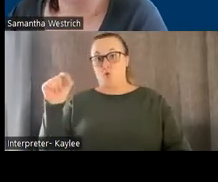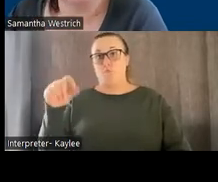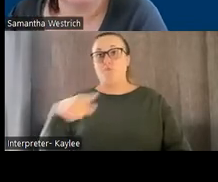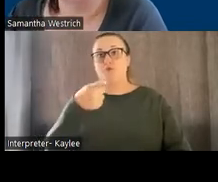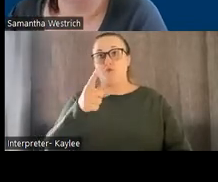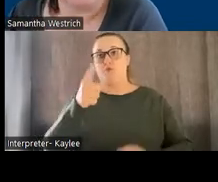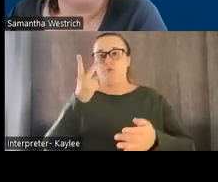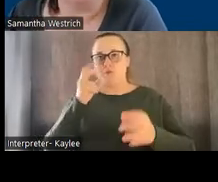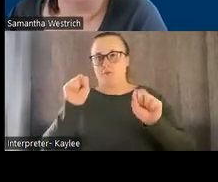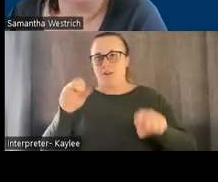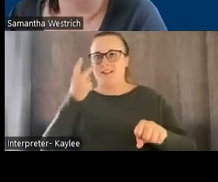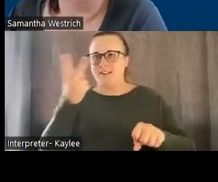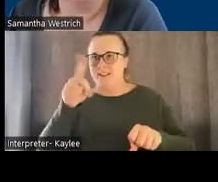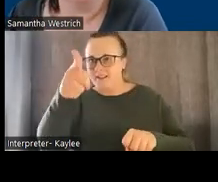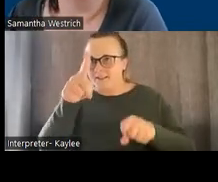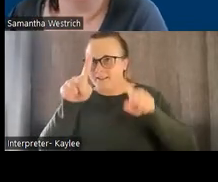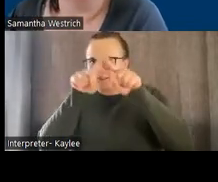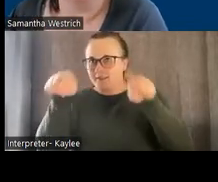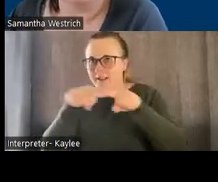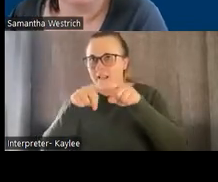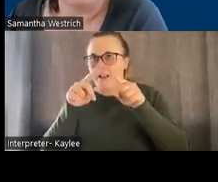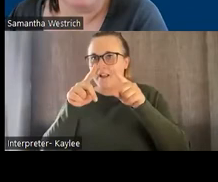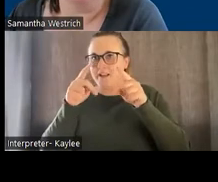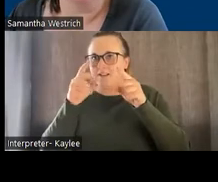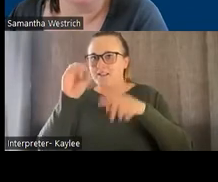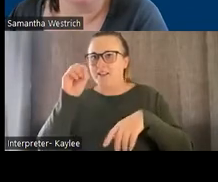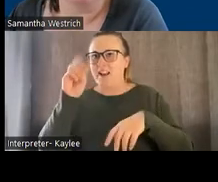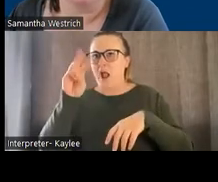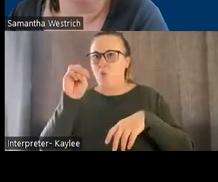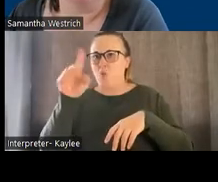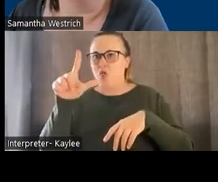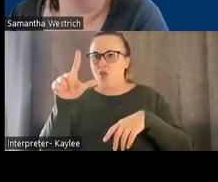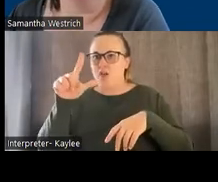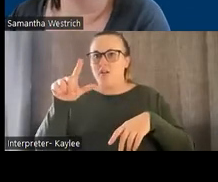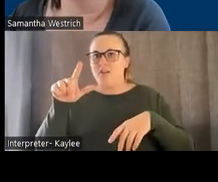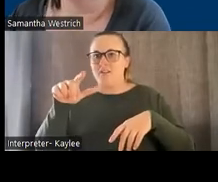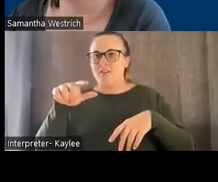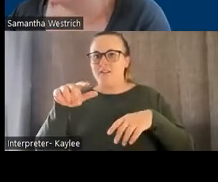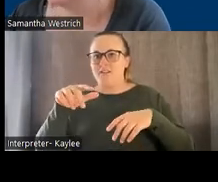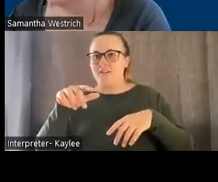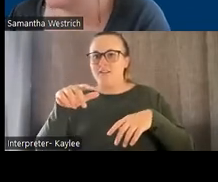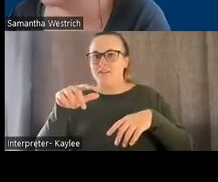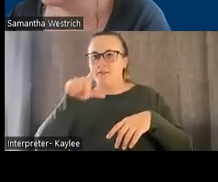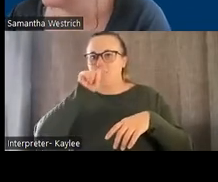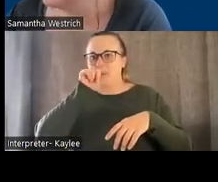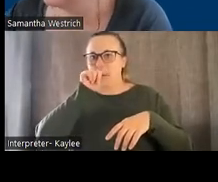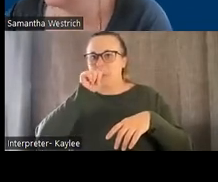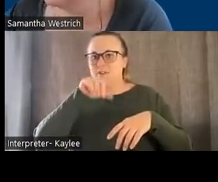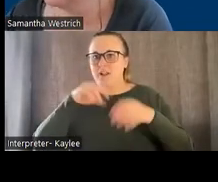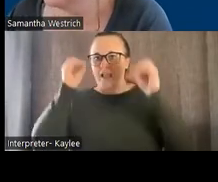looks like that little owl there. And again, it can be purchased in the app store and it'll download directly onto the device.